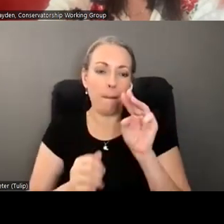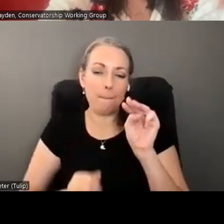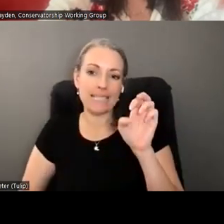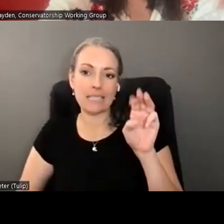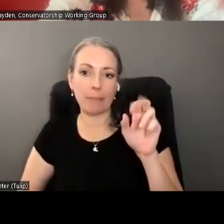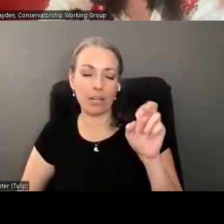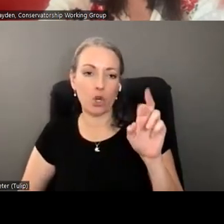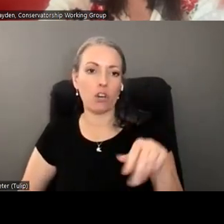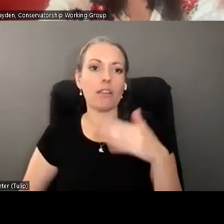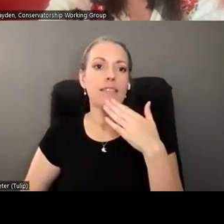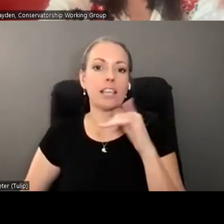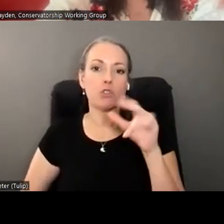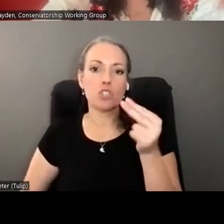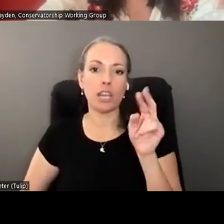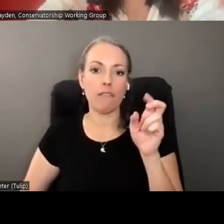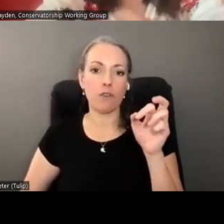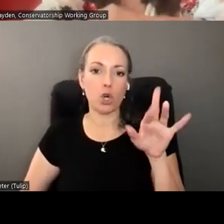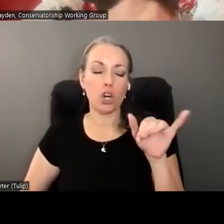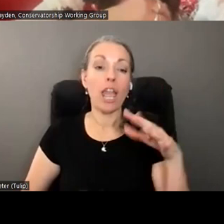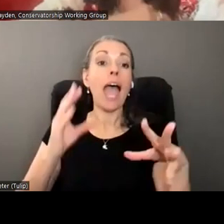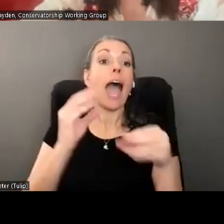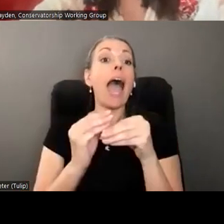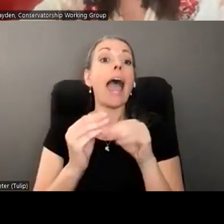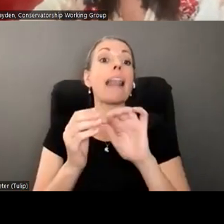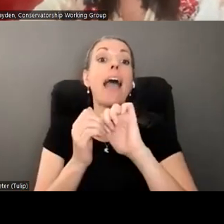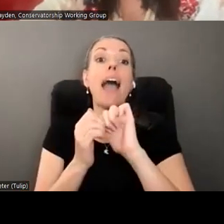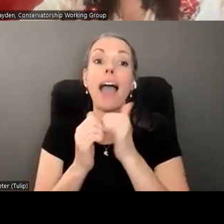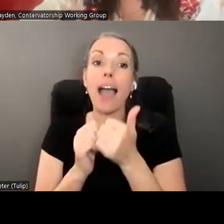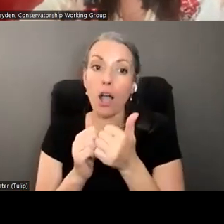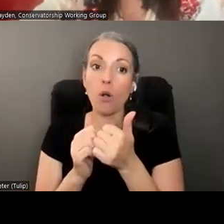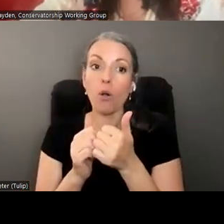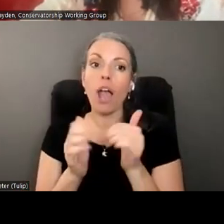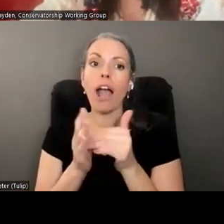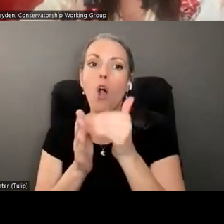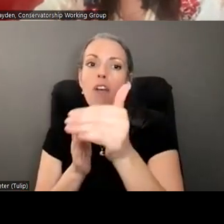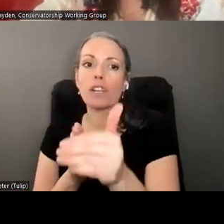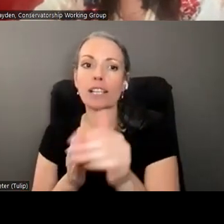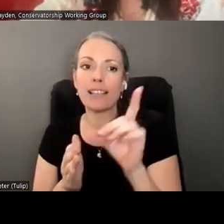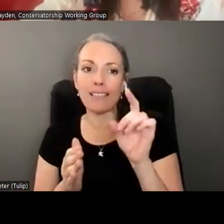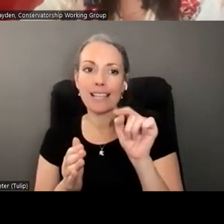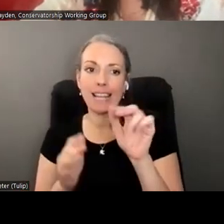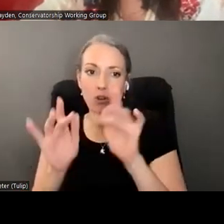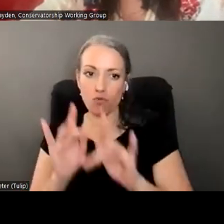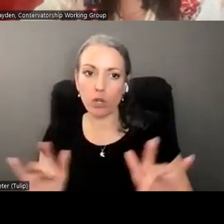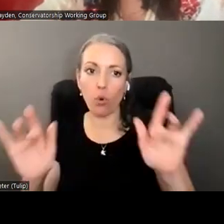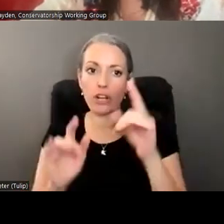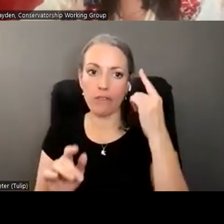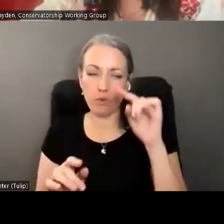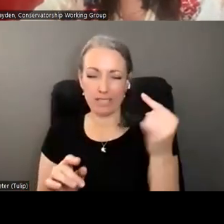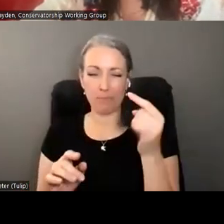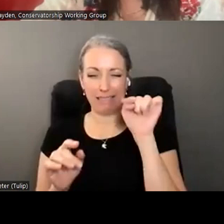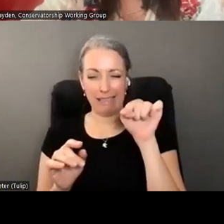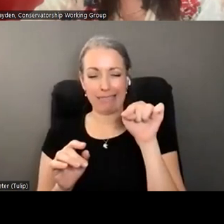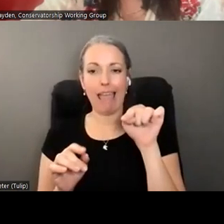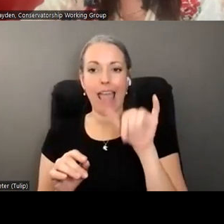Thank you, Jennifer. Can I also add, how often is the data recorded for something like this? Do you